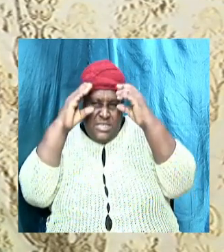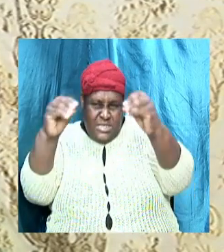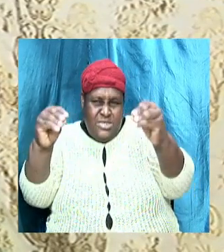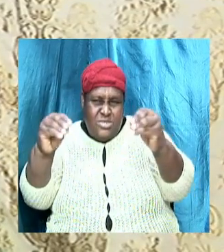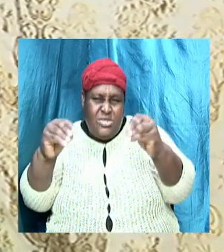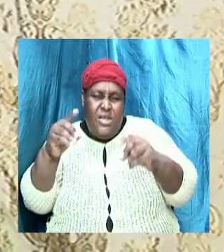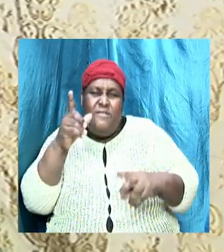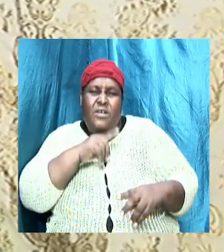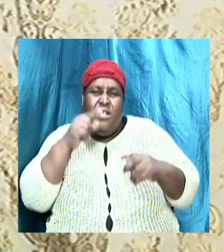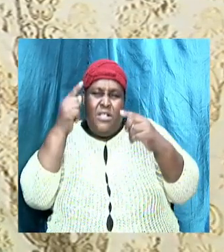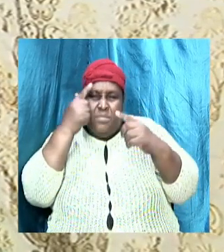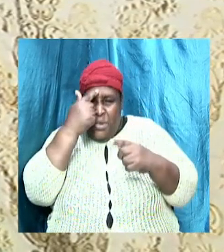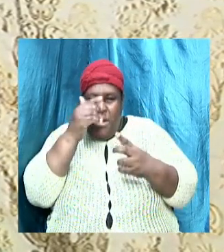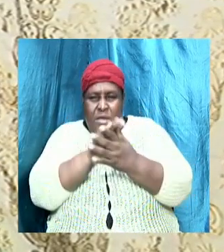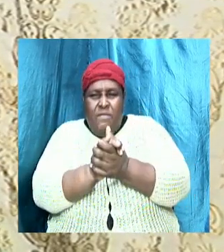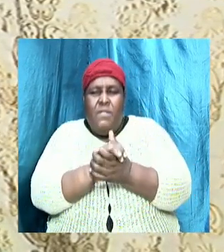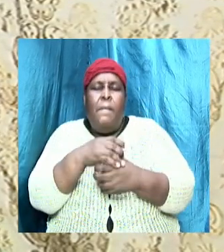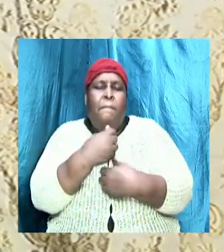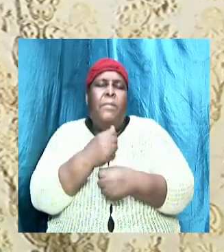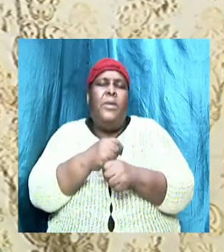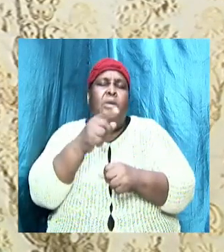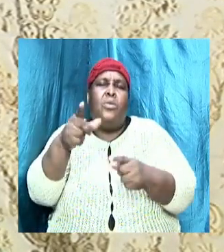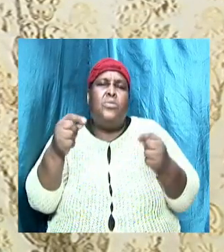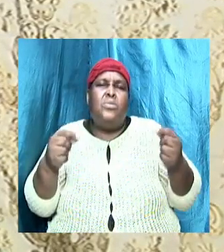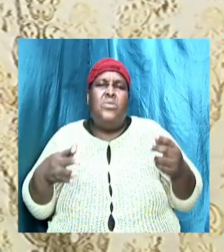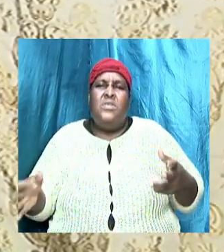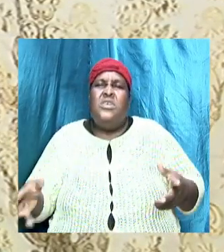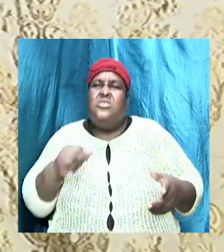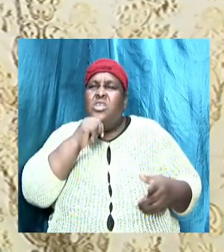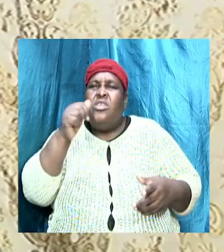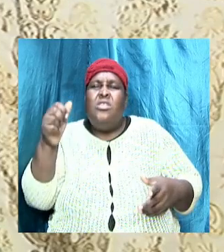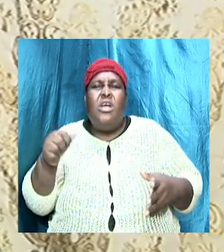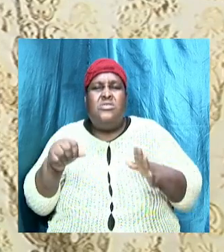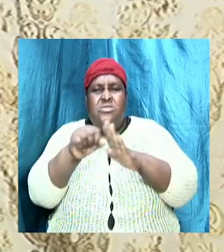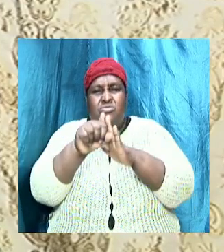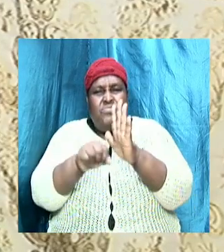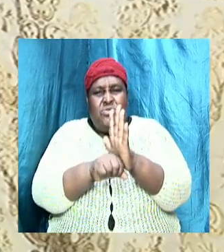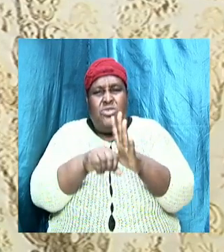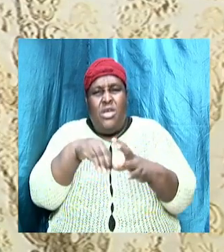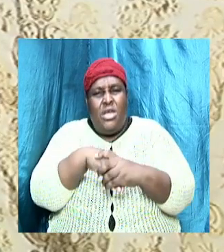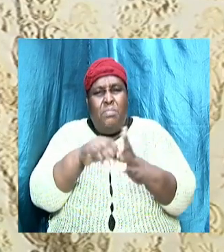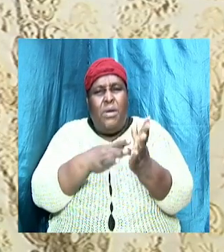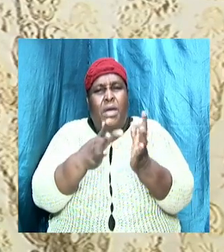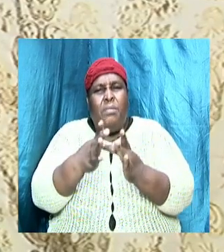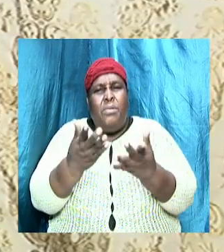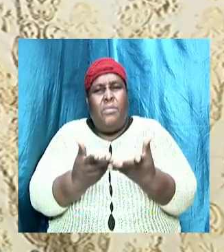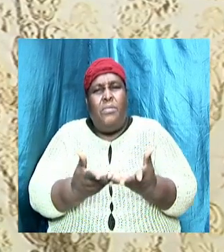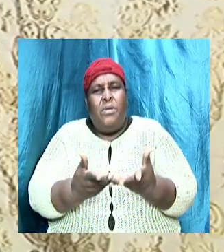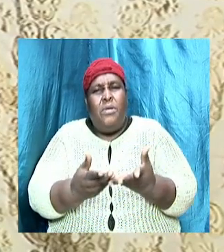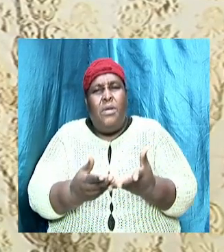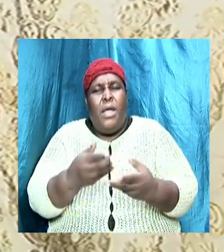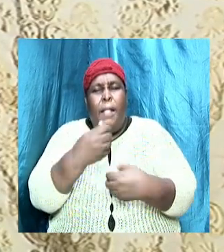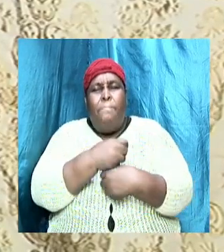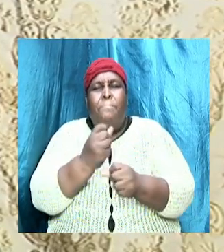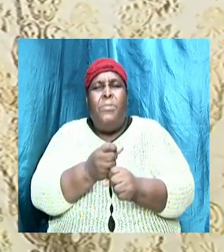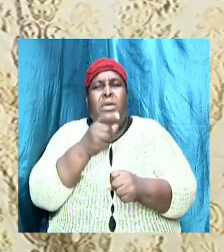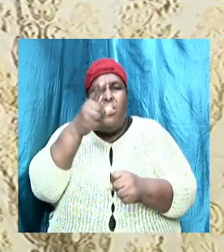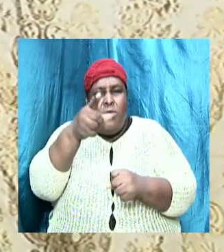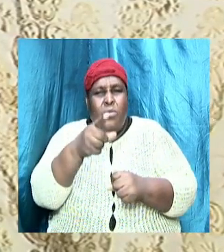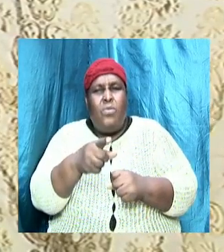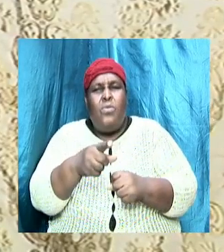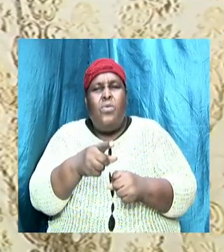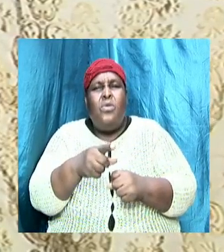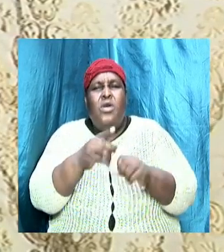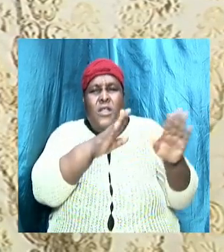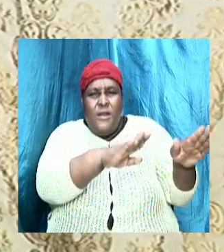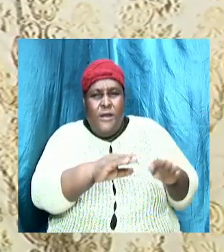will cause you to do things that is not scriptural and that they will turn you from the true and